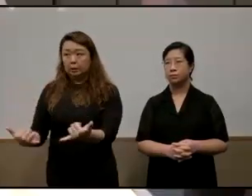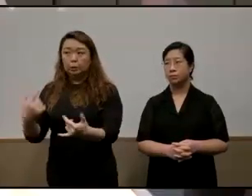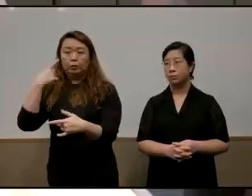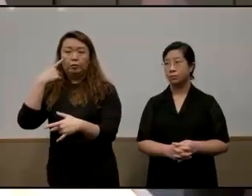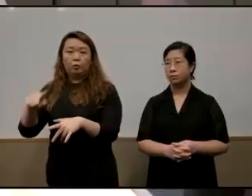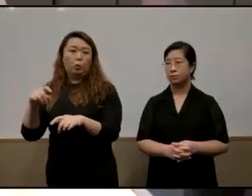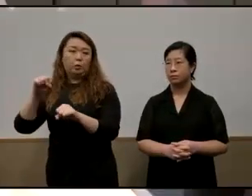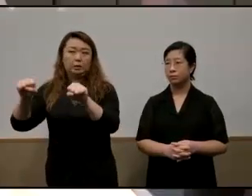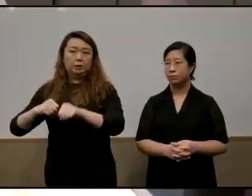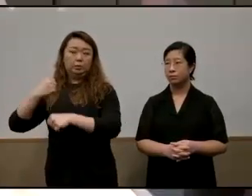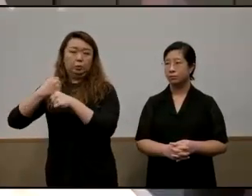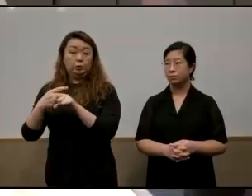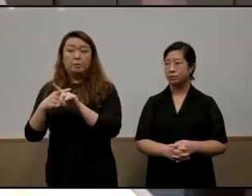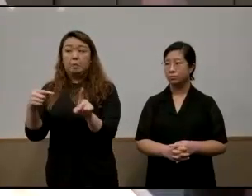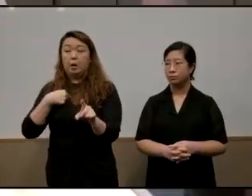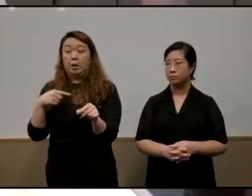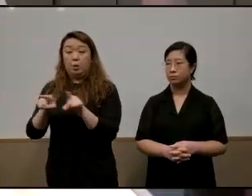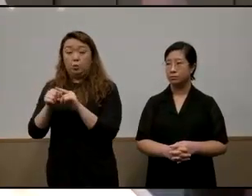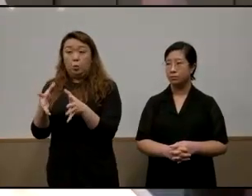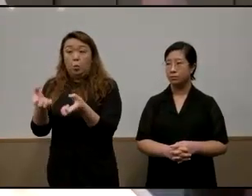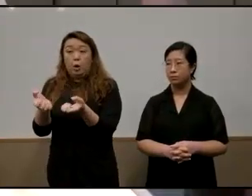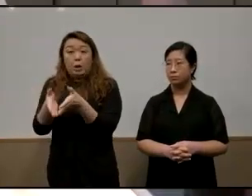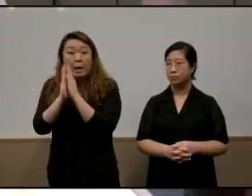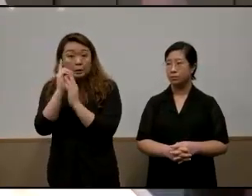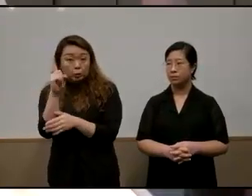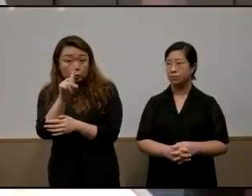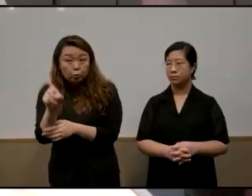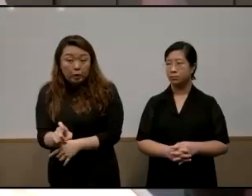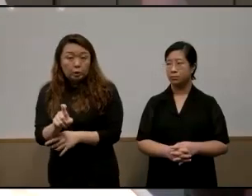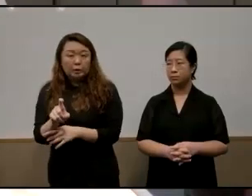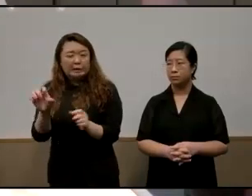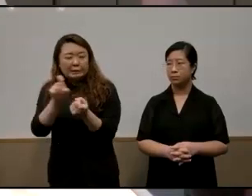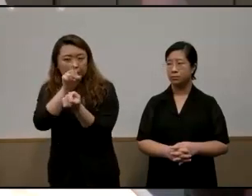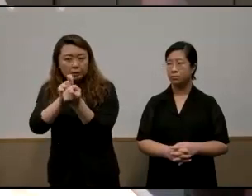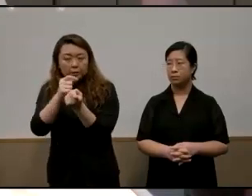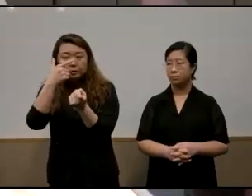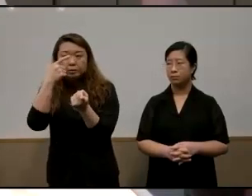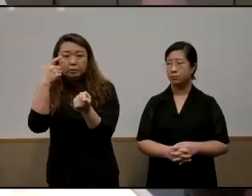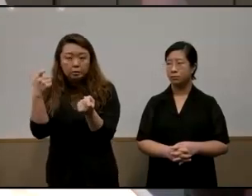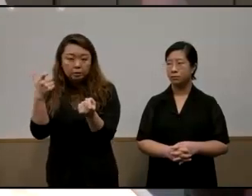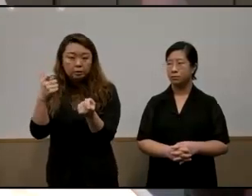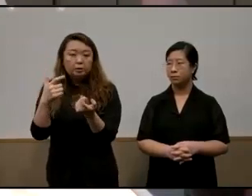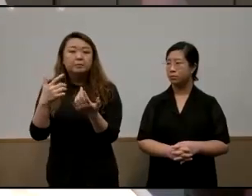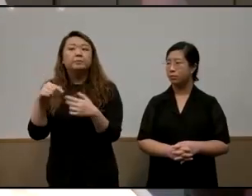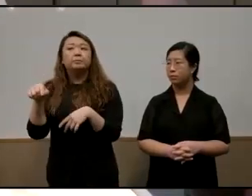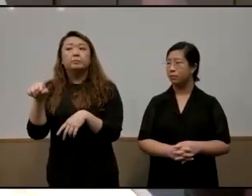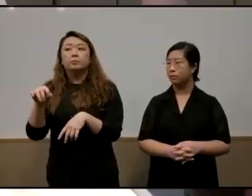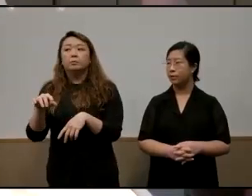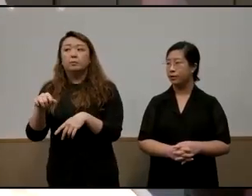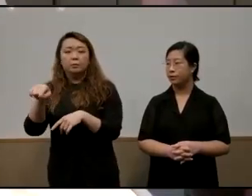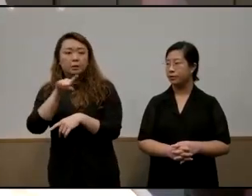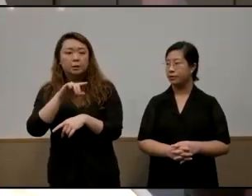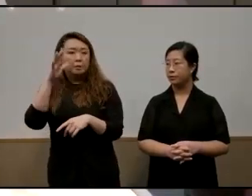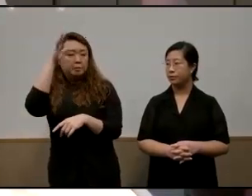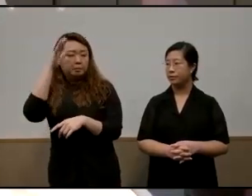um but i also wanted to just ask one question specifically because parents is a really important lever and you've had an opportunity